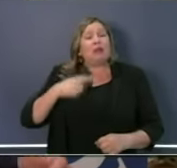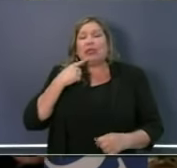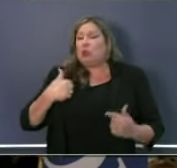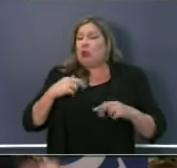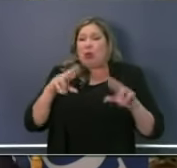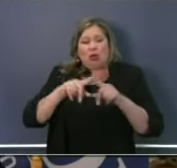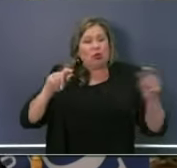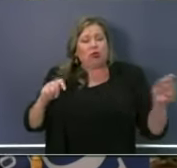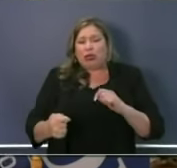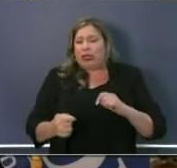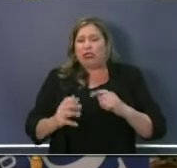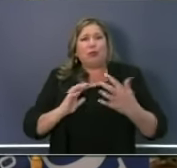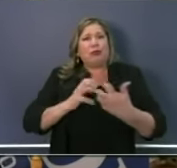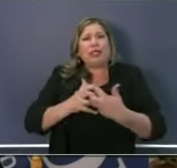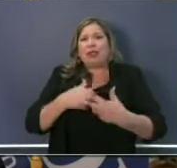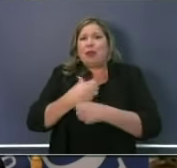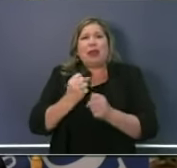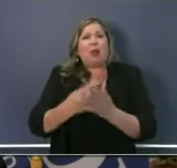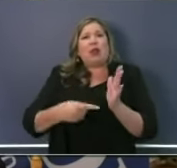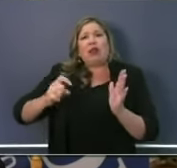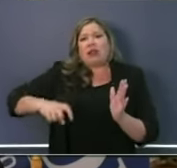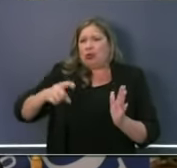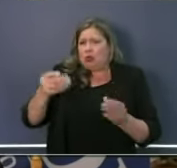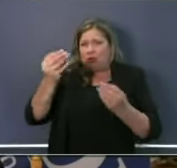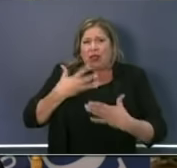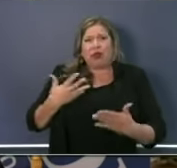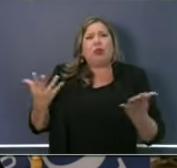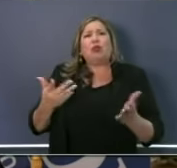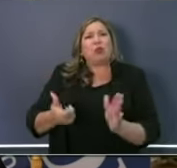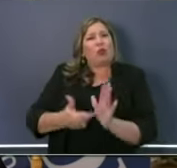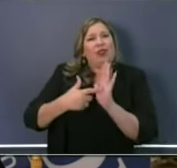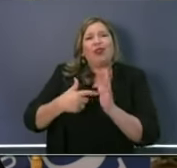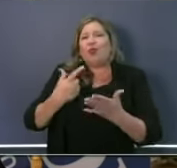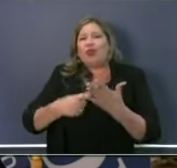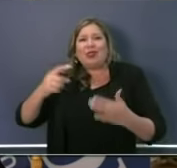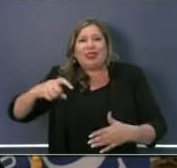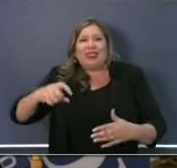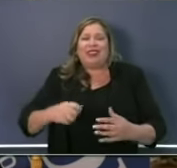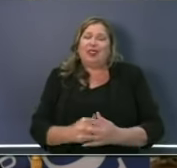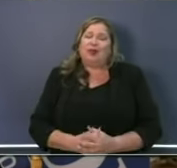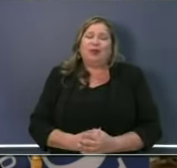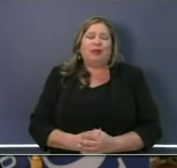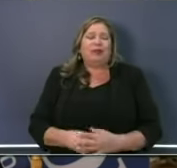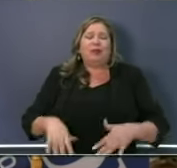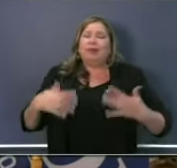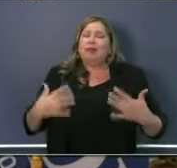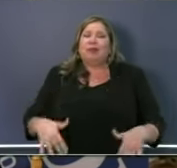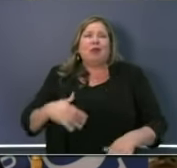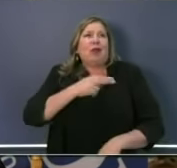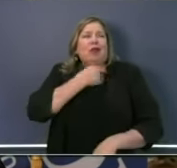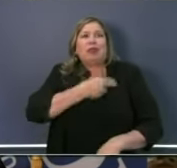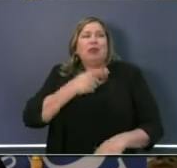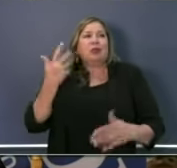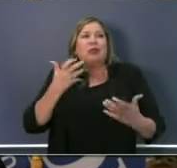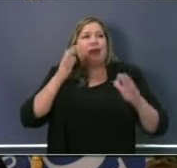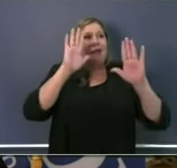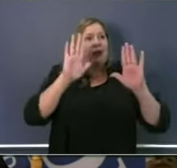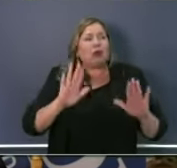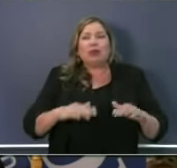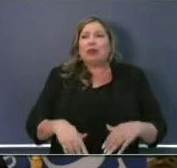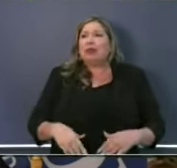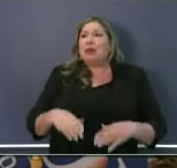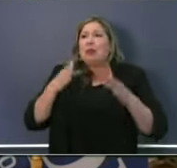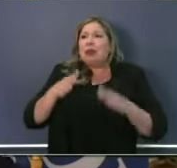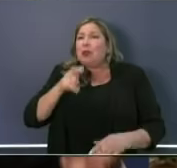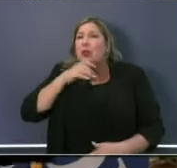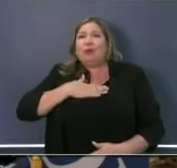We're ready to meet this moment. Tell us what you need. Hospitals, credible philanthropy, people